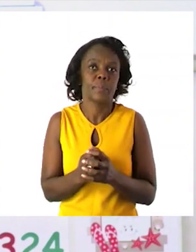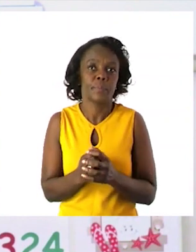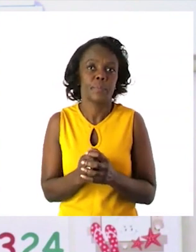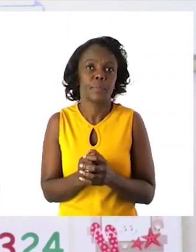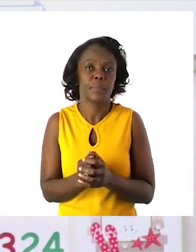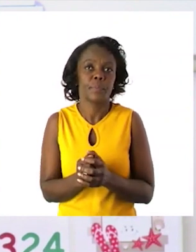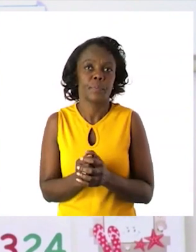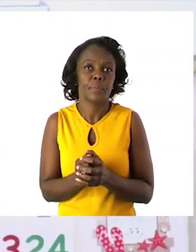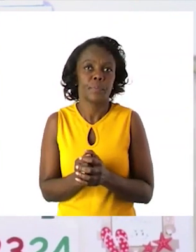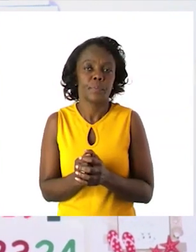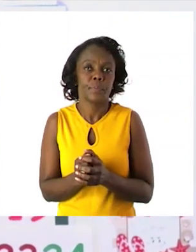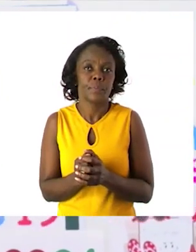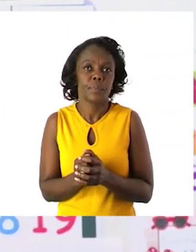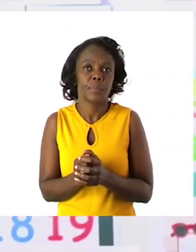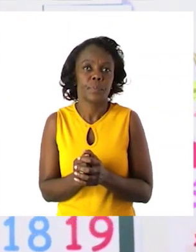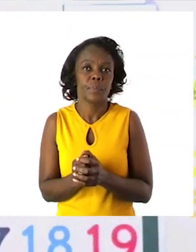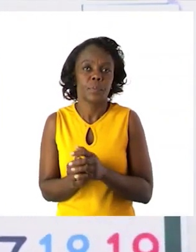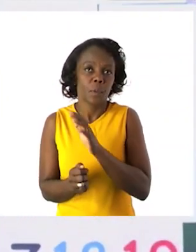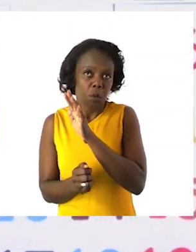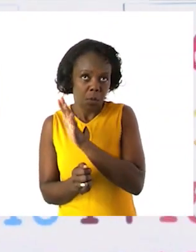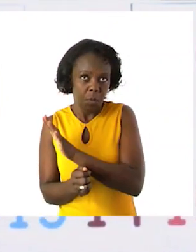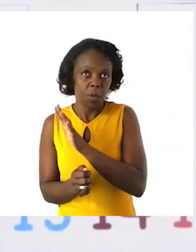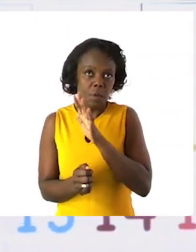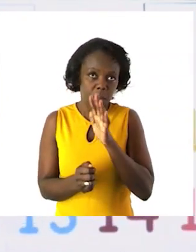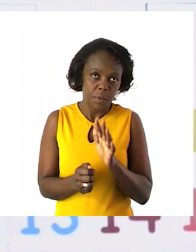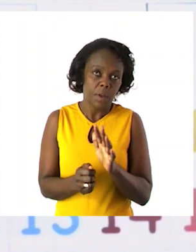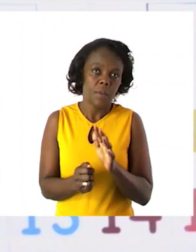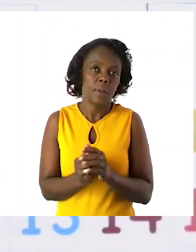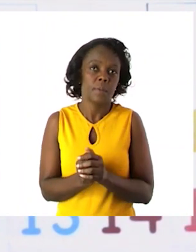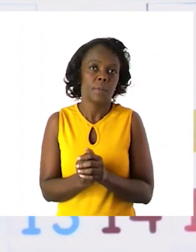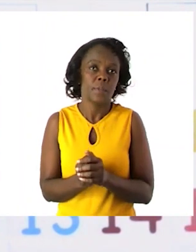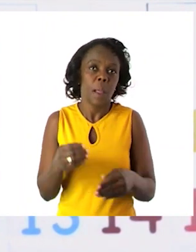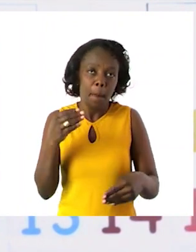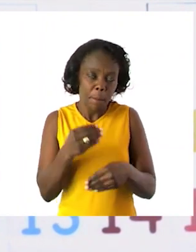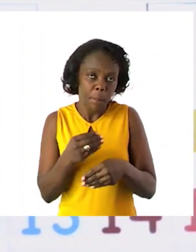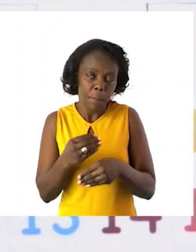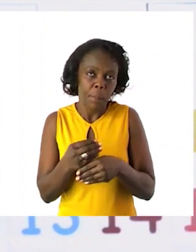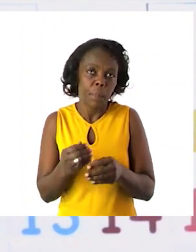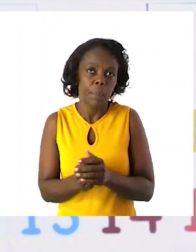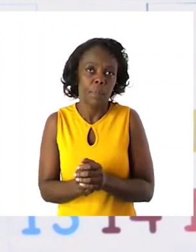It's not that difficult. We have 55 plus